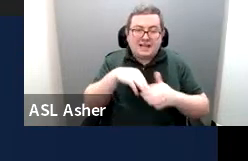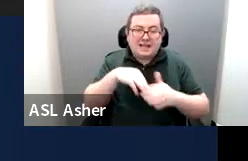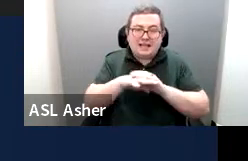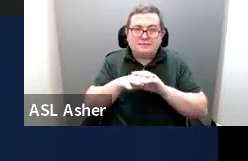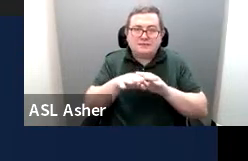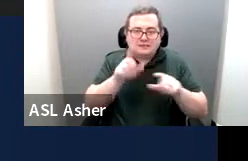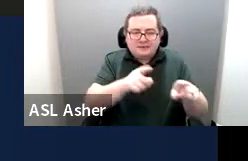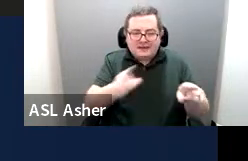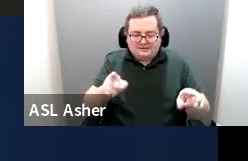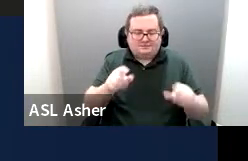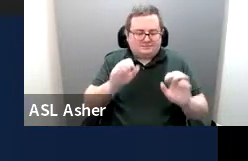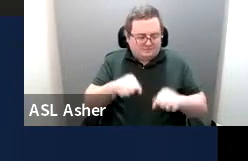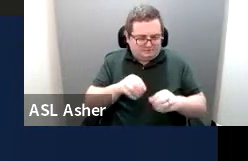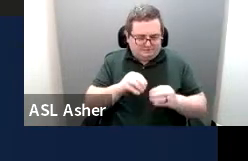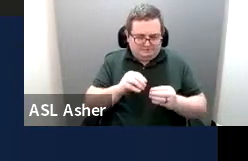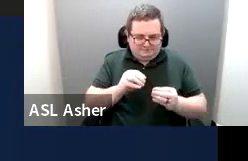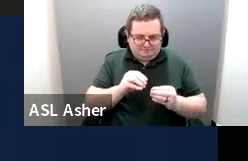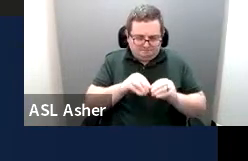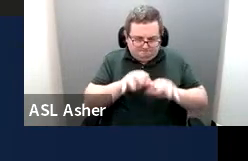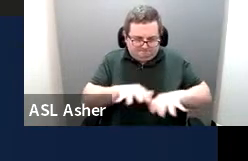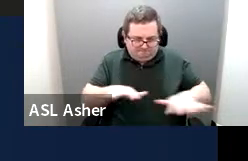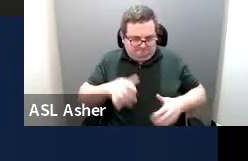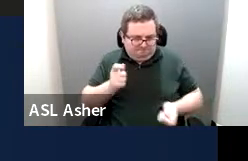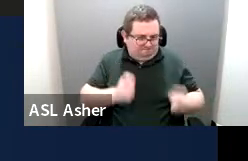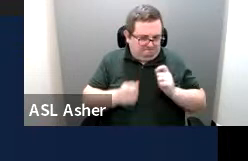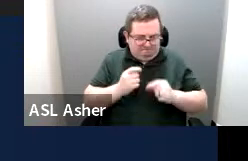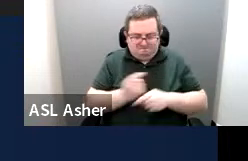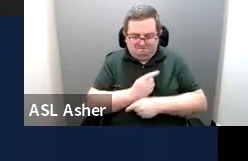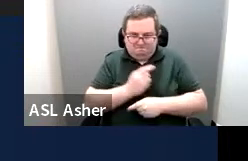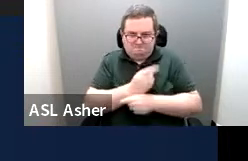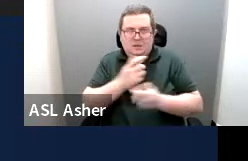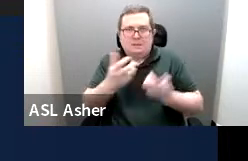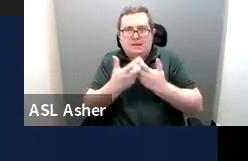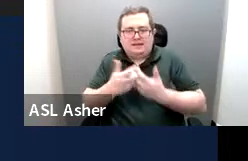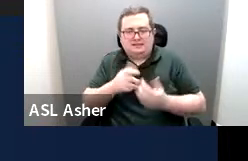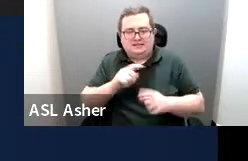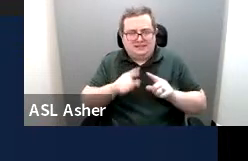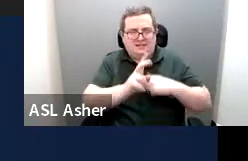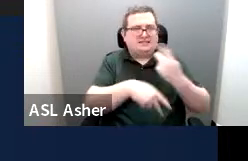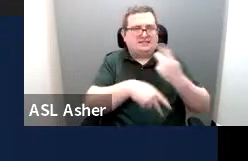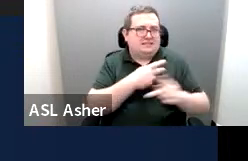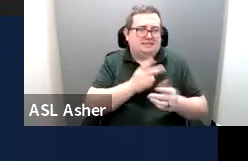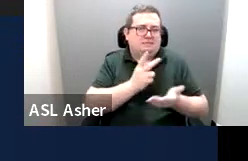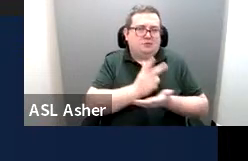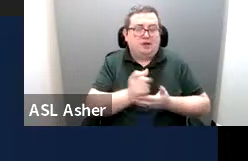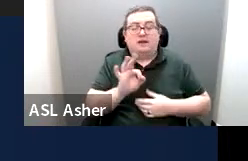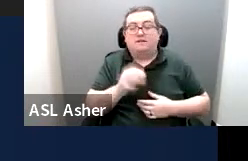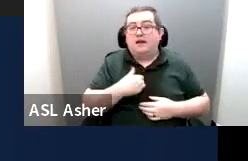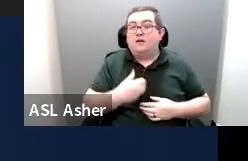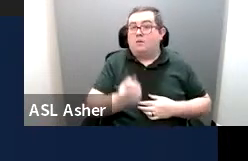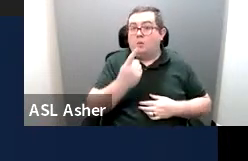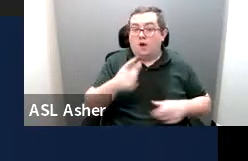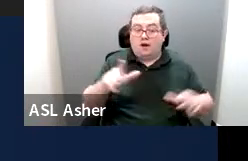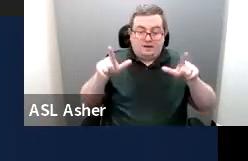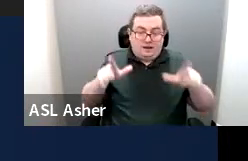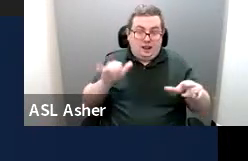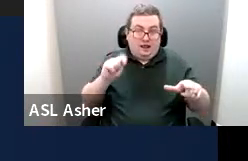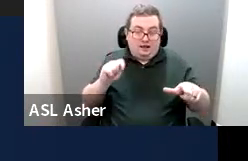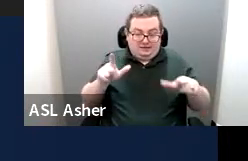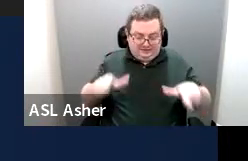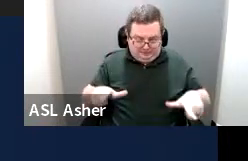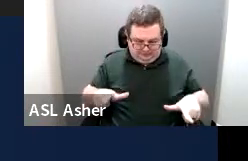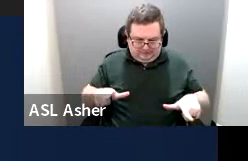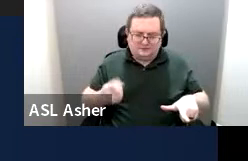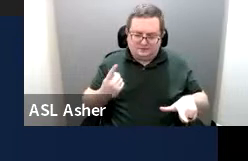the other types of, of the other types of parking types. So if you have one single lot and that's what it's identified